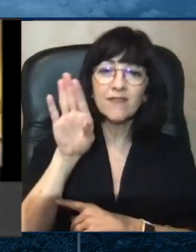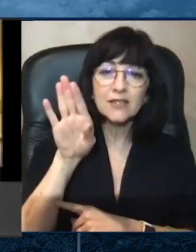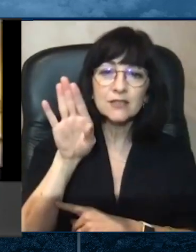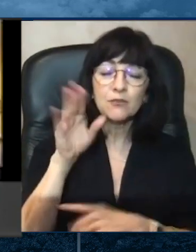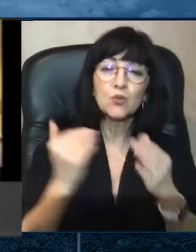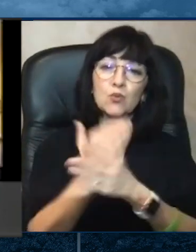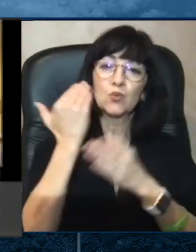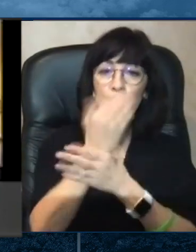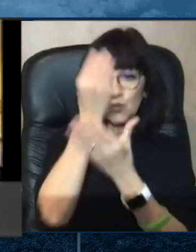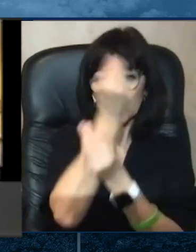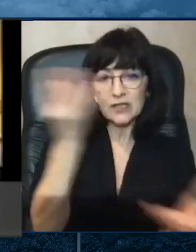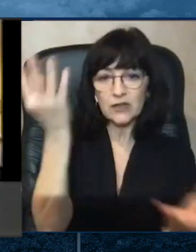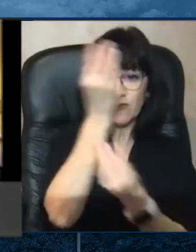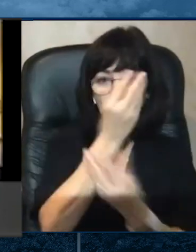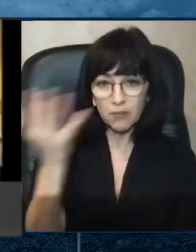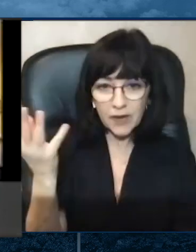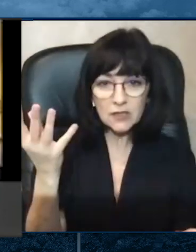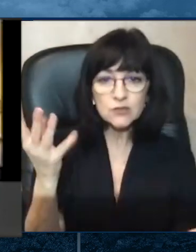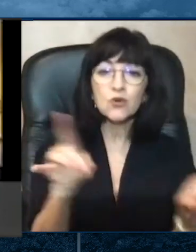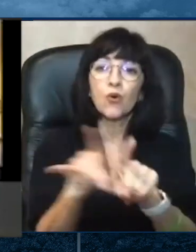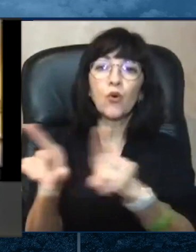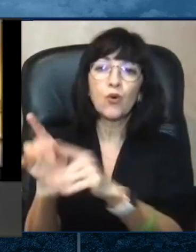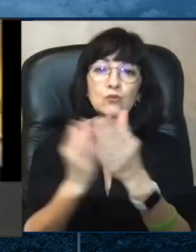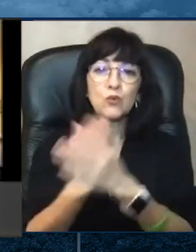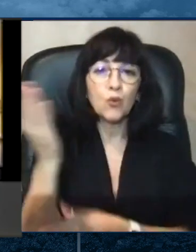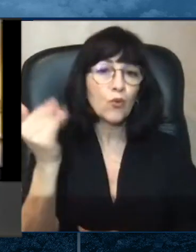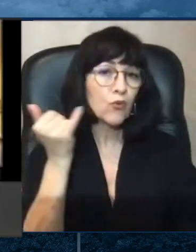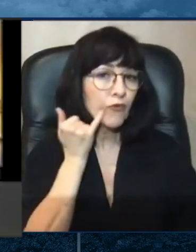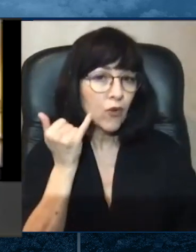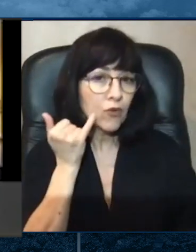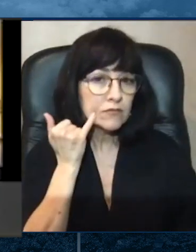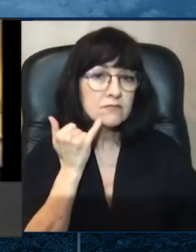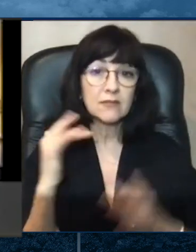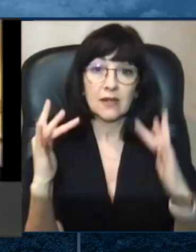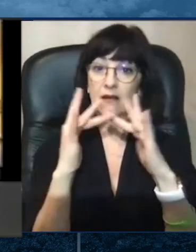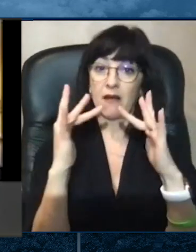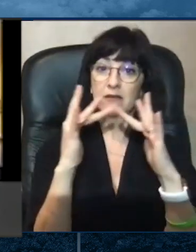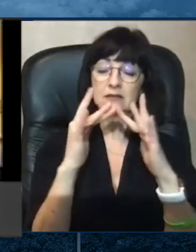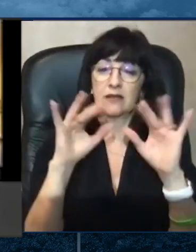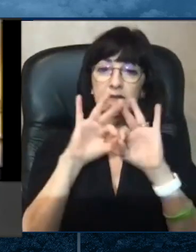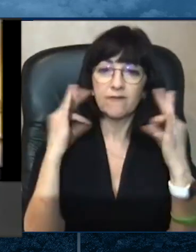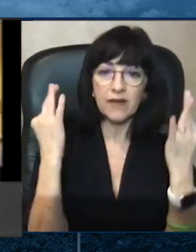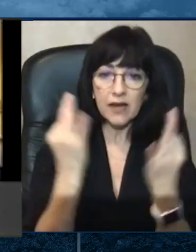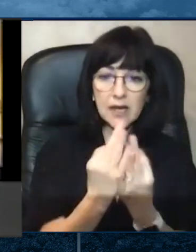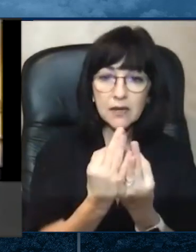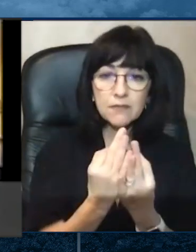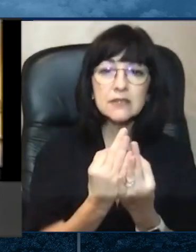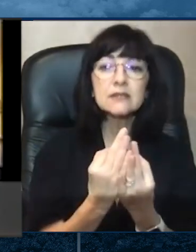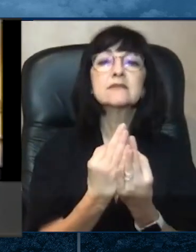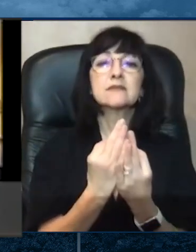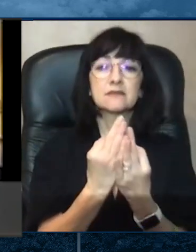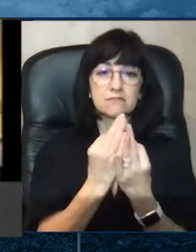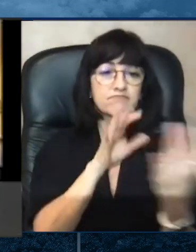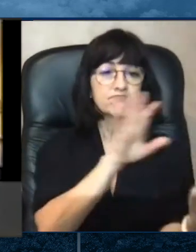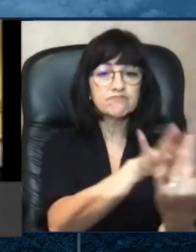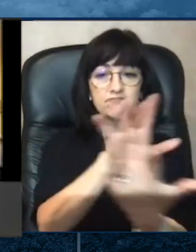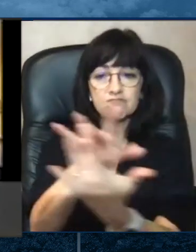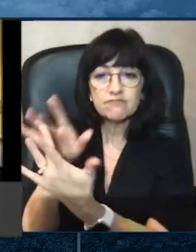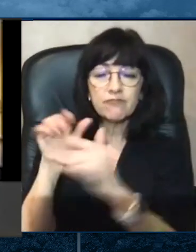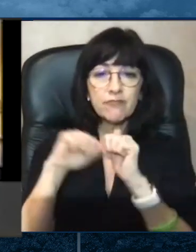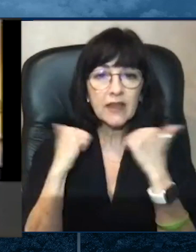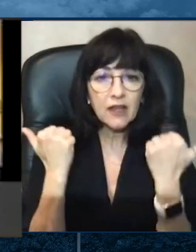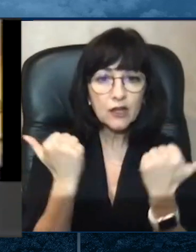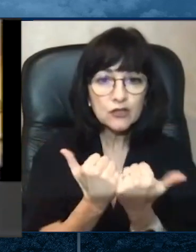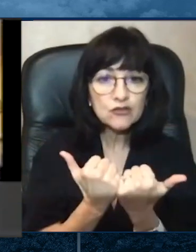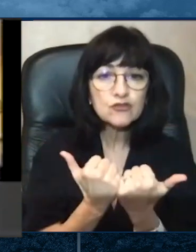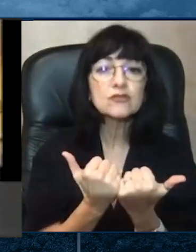and on the phone, keeping in contact with families, connecting them with crisis alleviation and food, and be